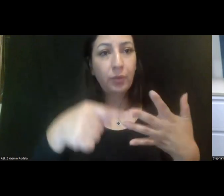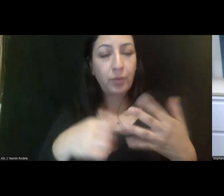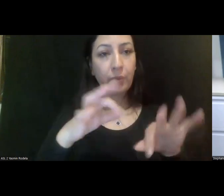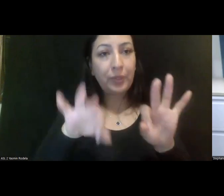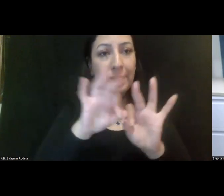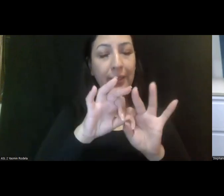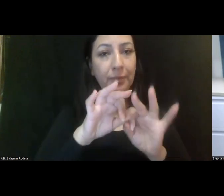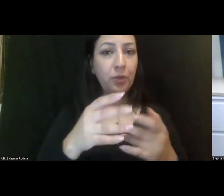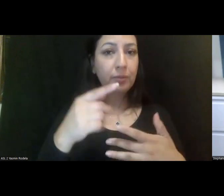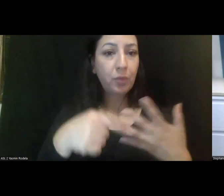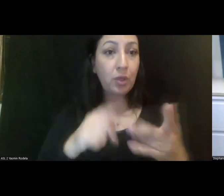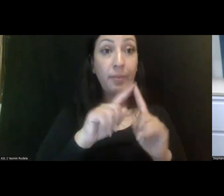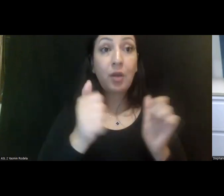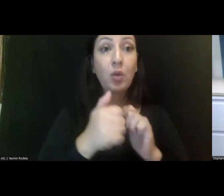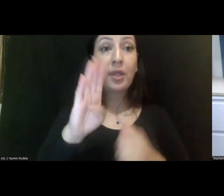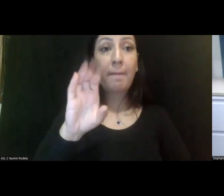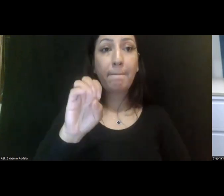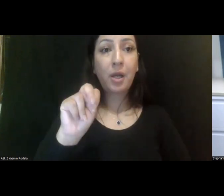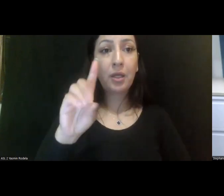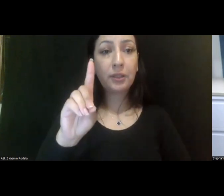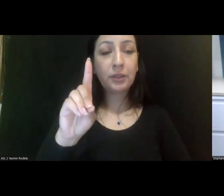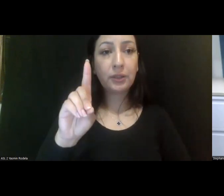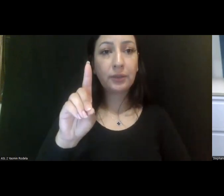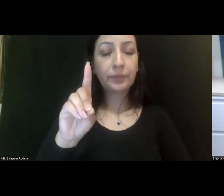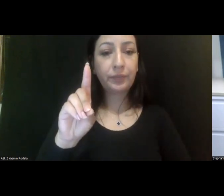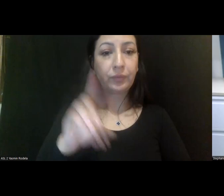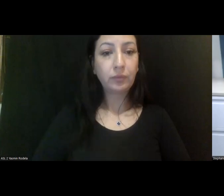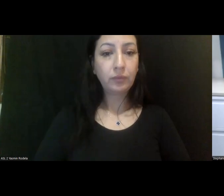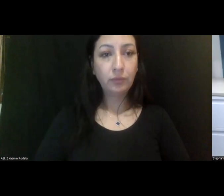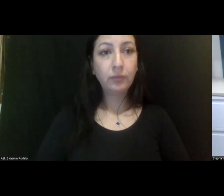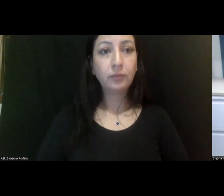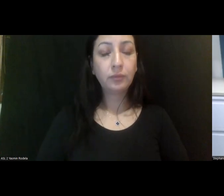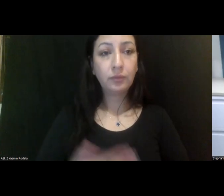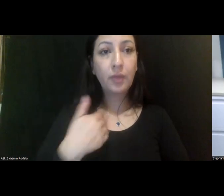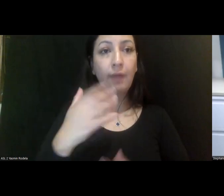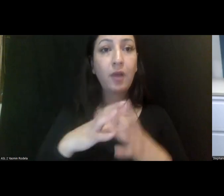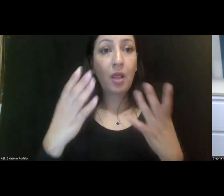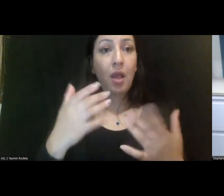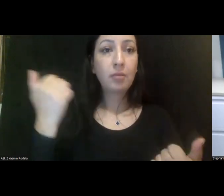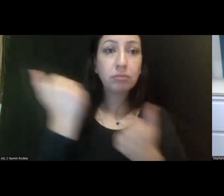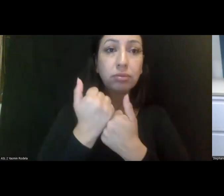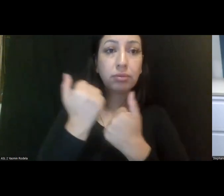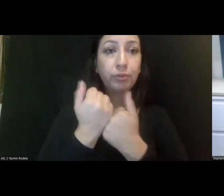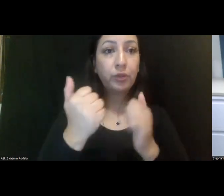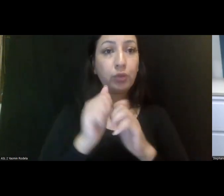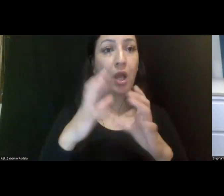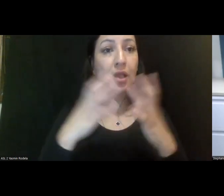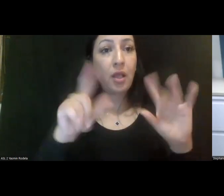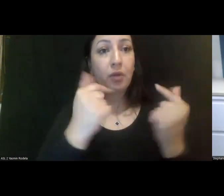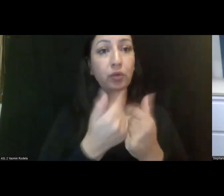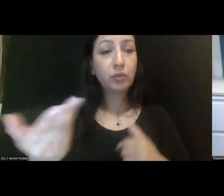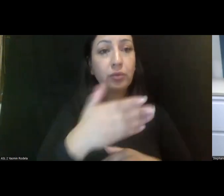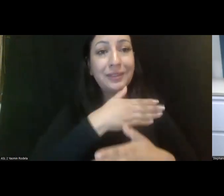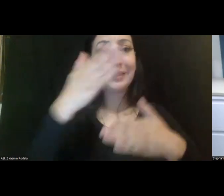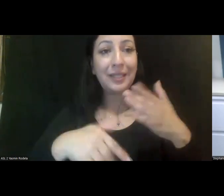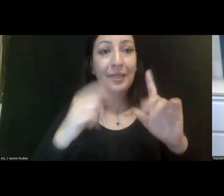think, uh, with the bond, um, you know, um, there was a lot of advocacy from a lot of groups towards the end of the